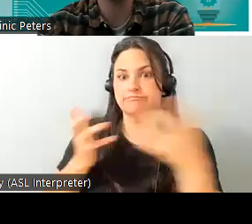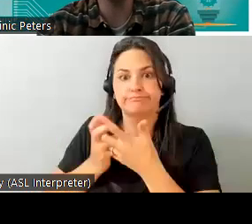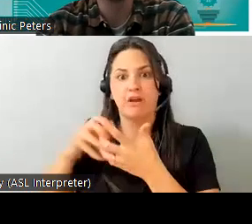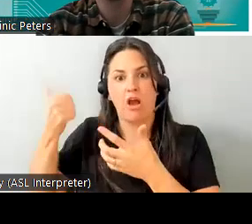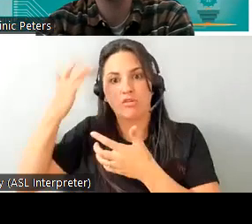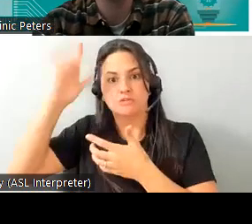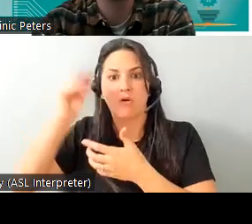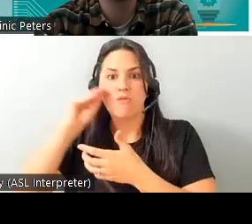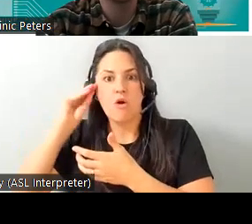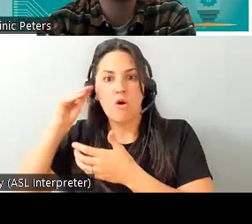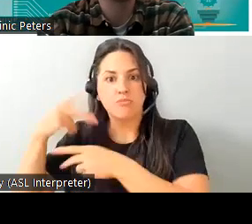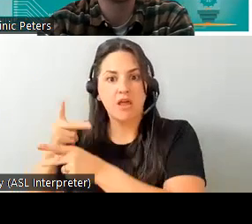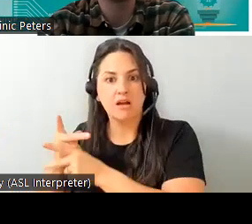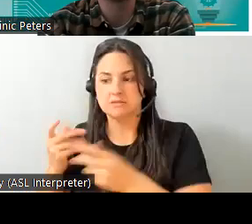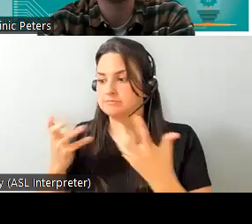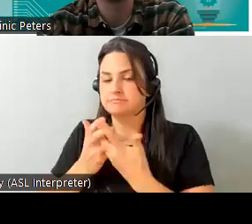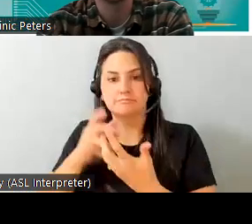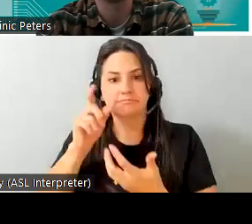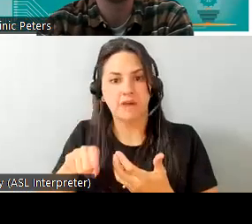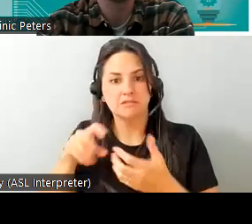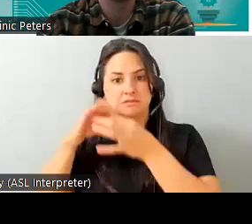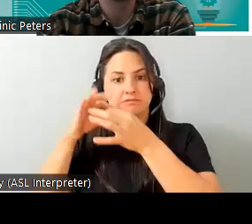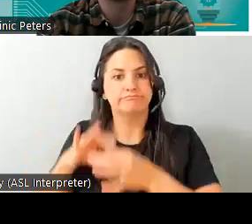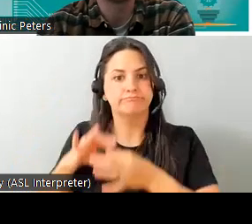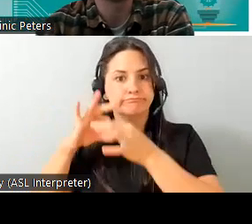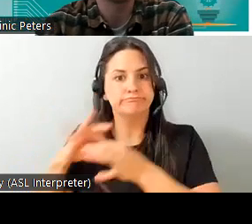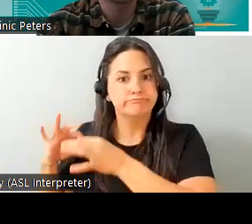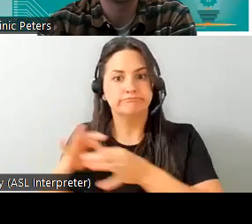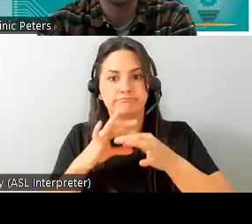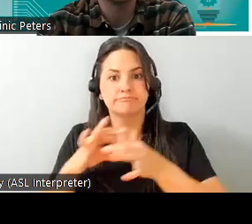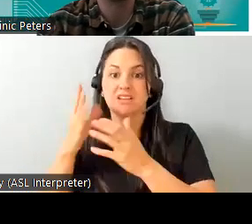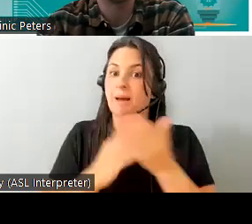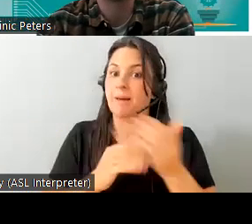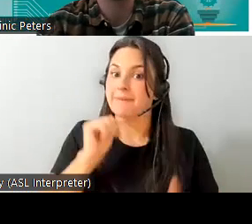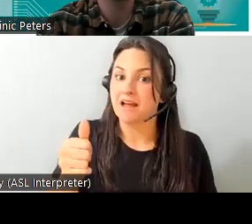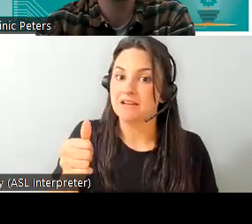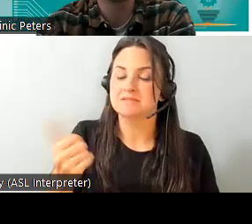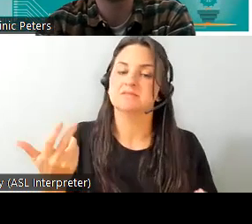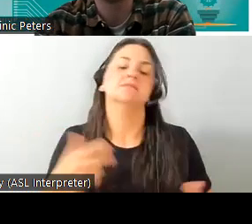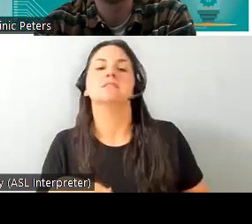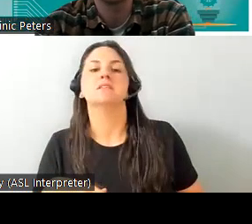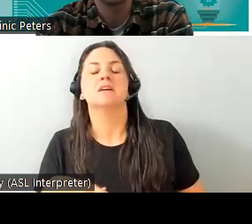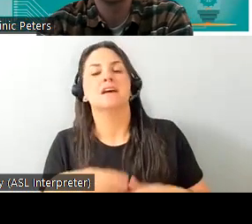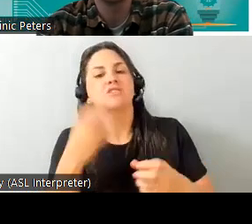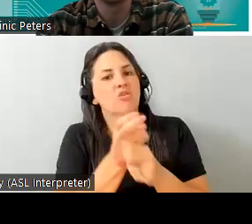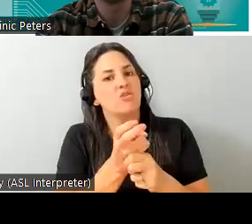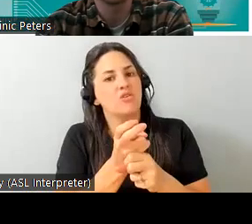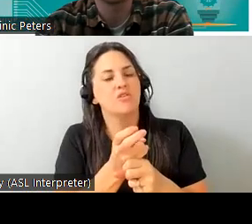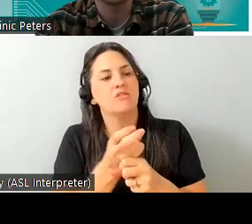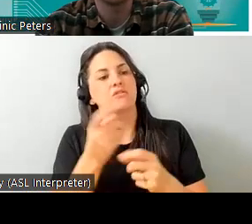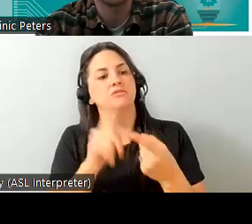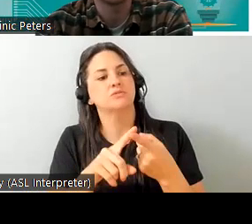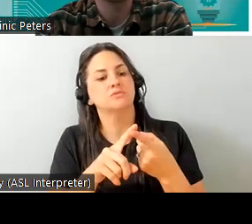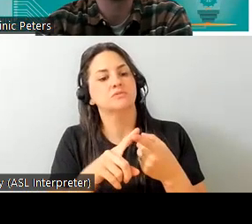and it's really not a nice situation when you're locked into using you know one manufacturer's products and it's equally difficult to